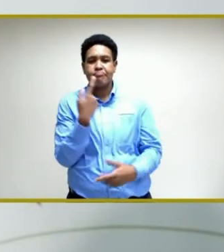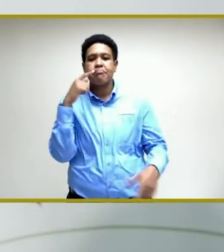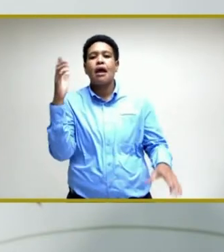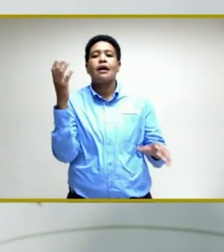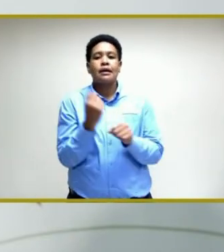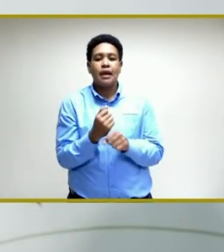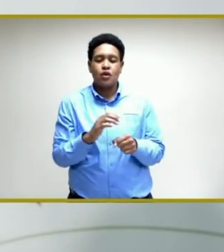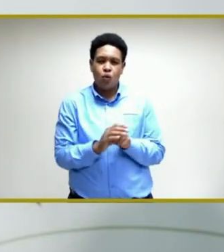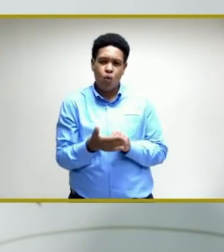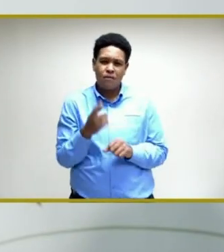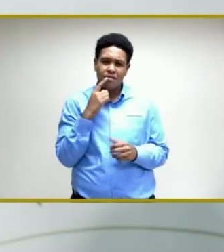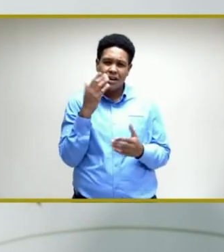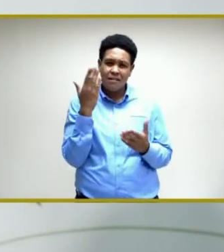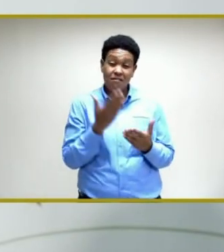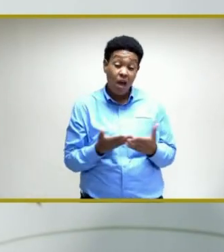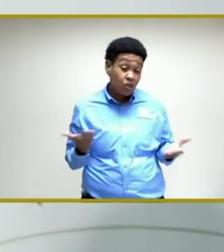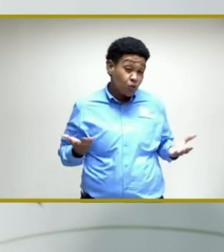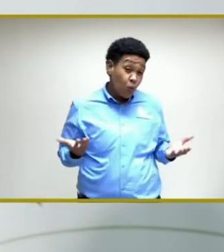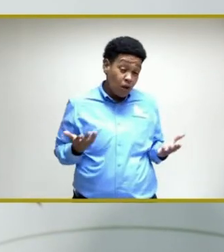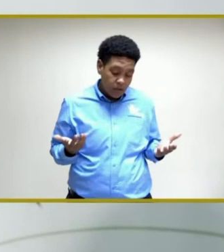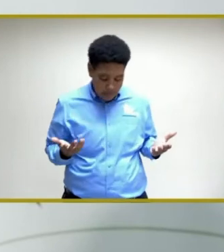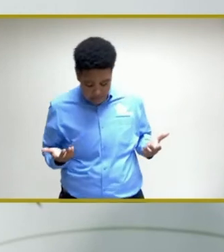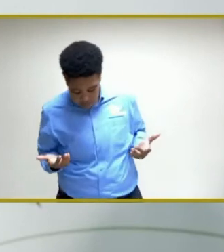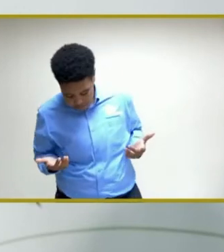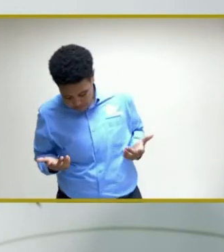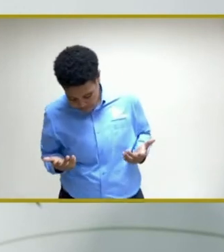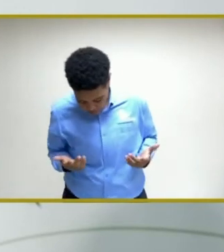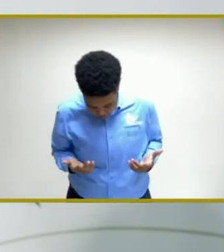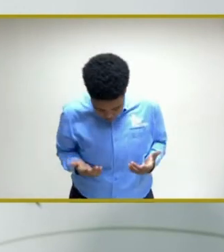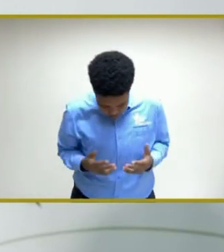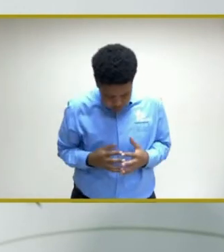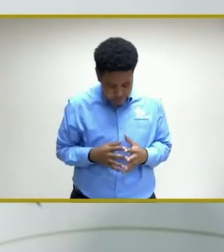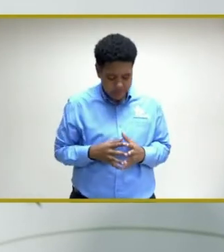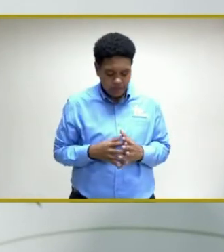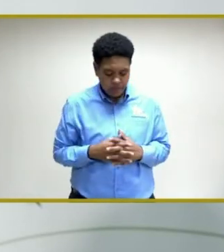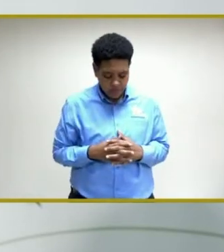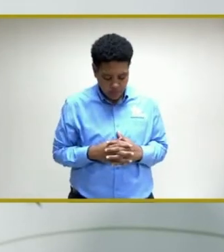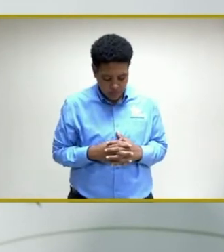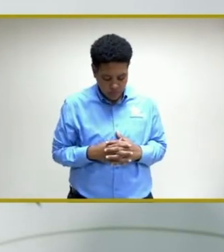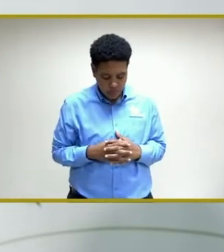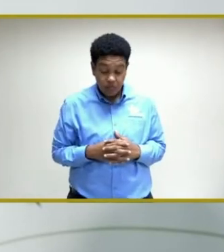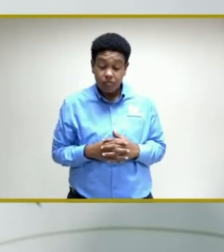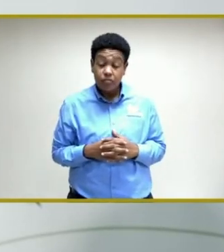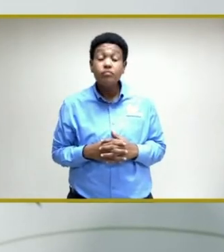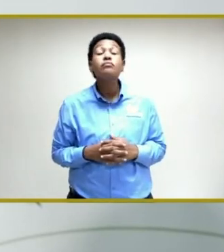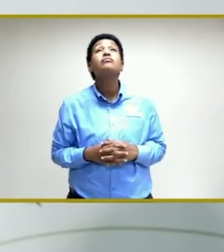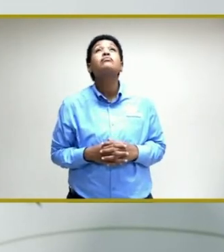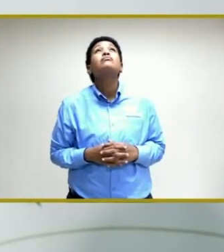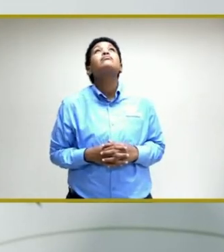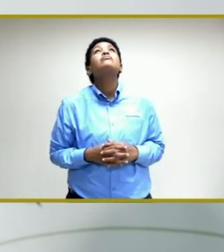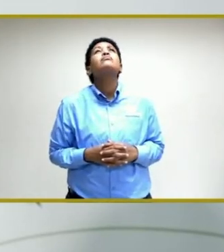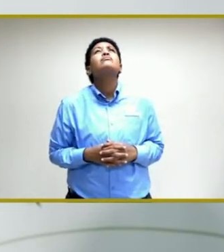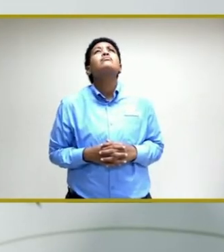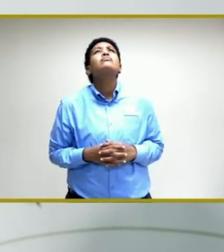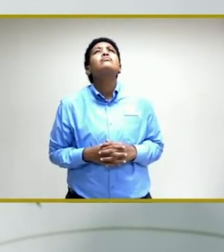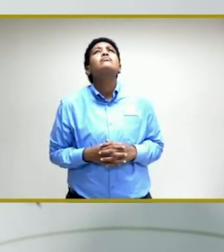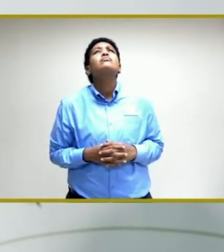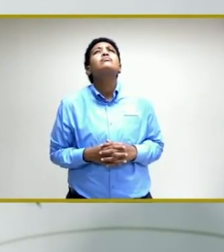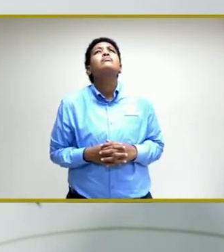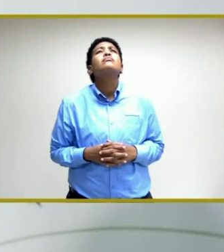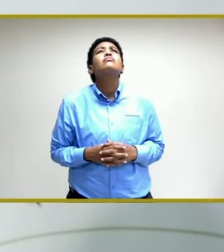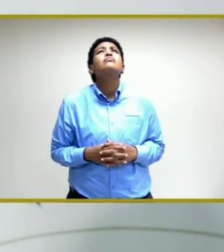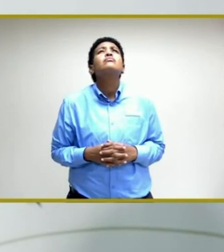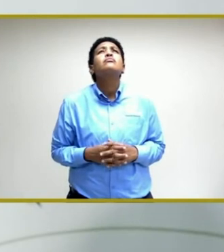The fact of the matter is that the efficacy studies have shown